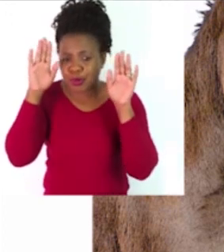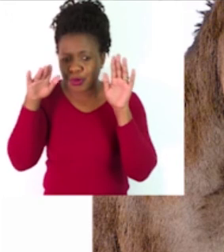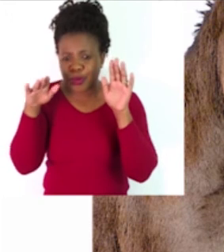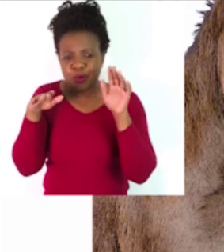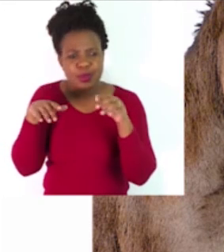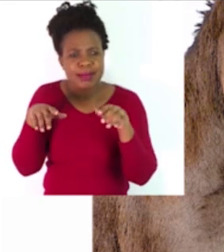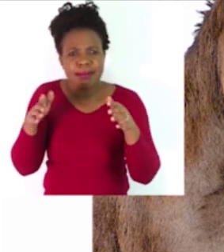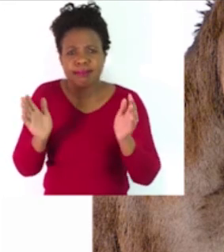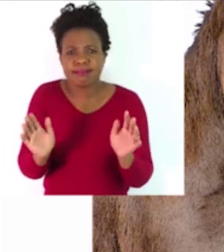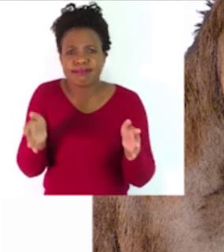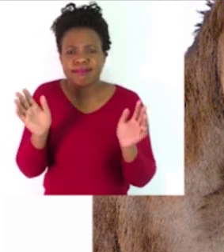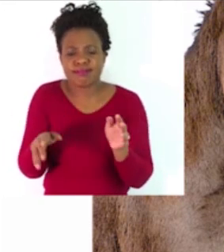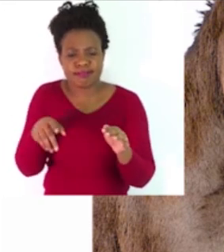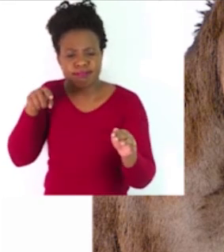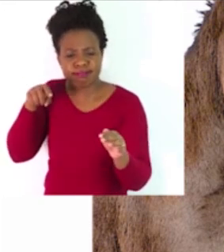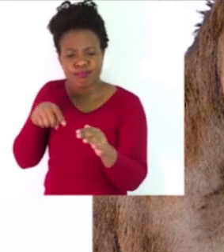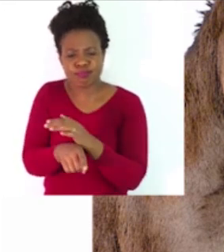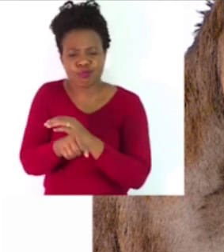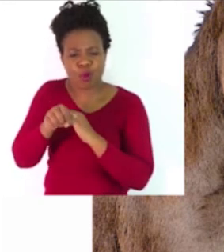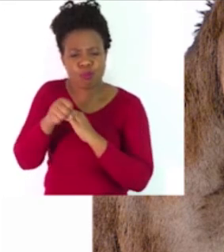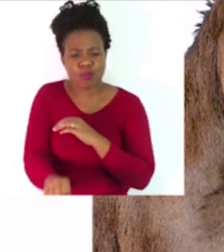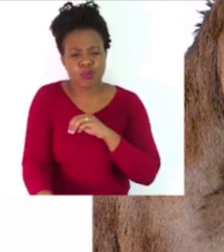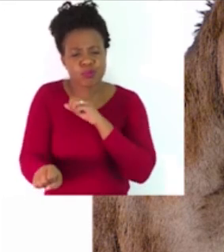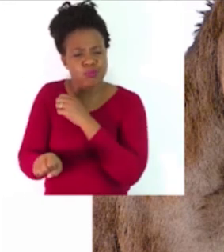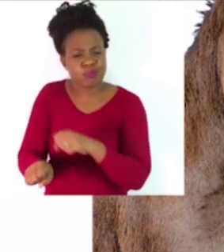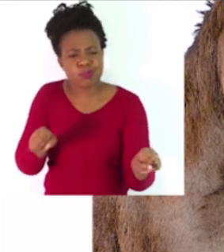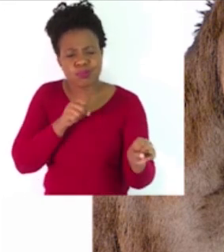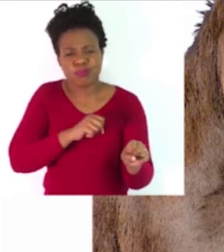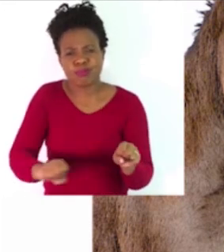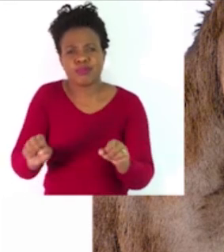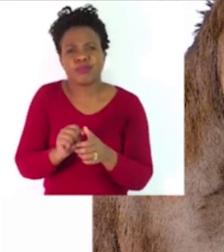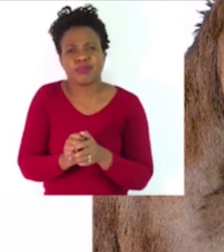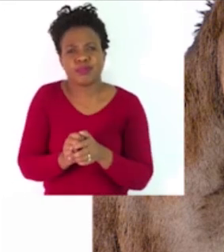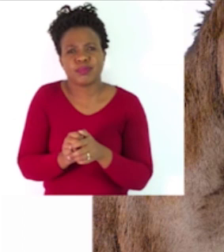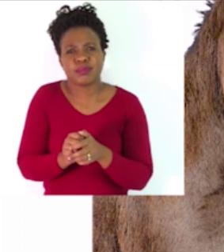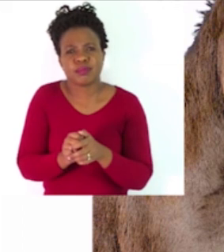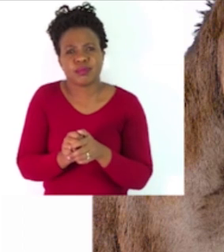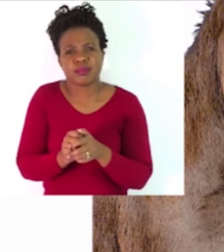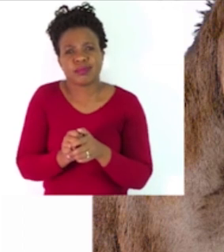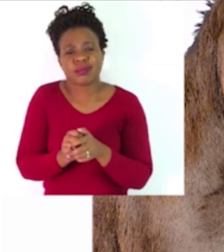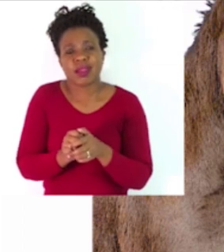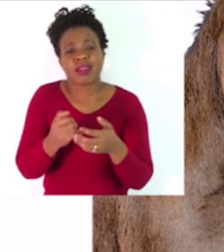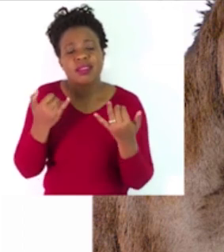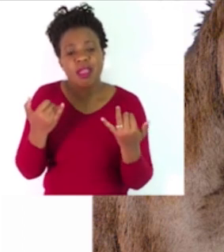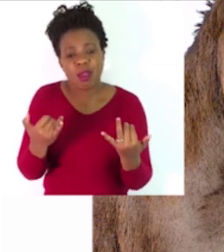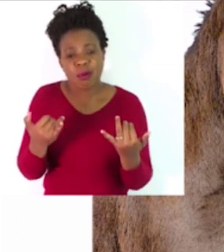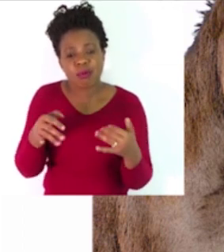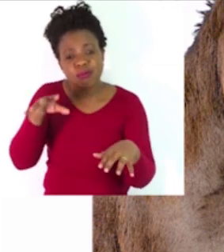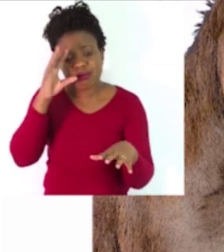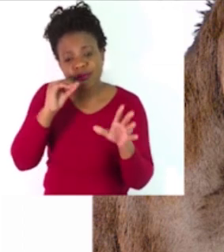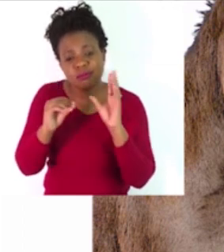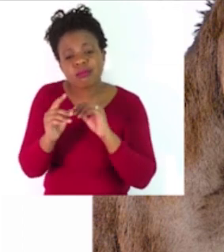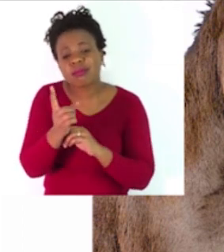and ran away, kicking and barking. That will teach you, said an